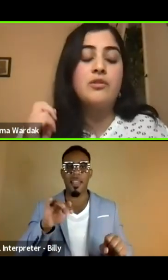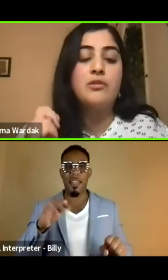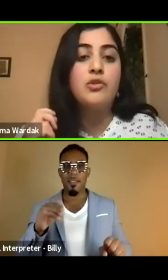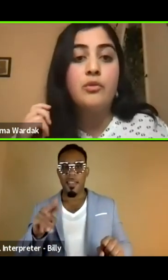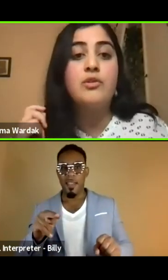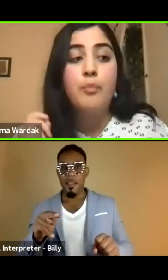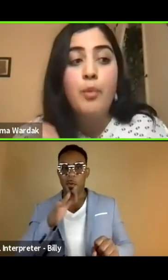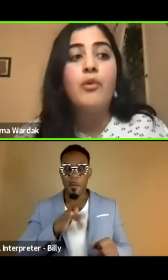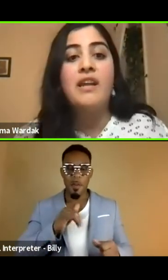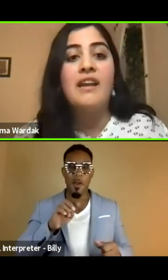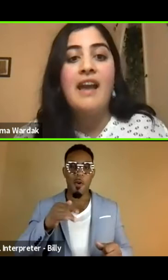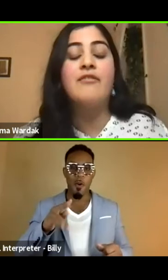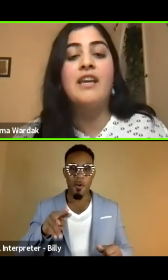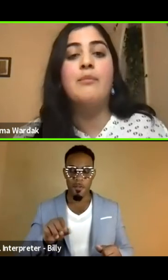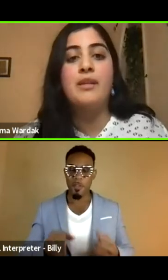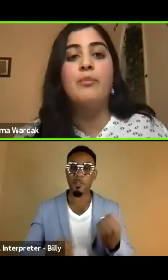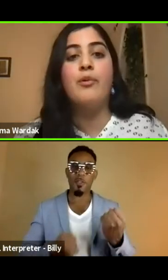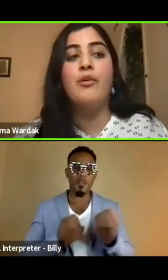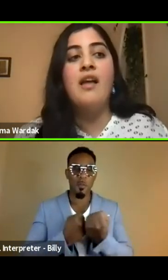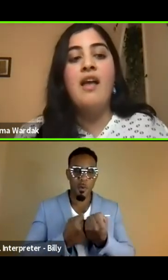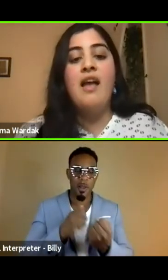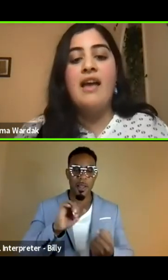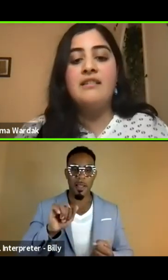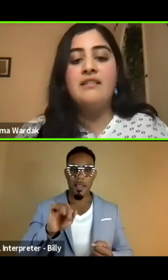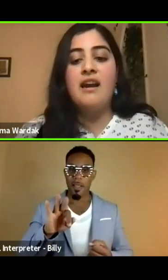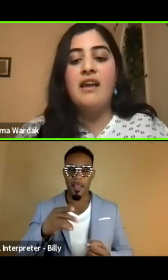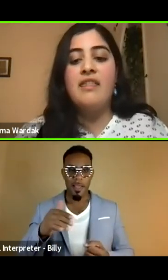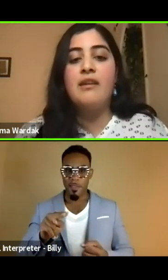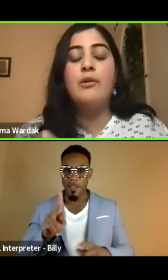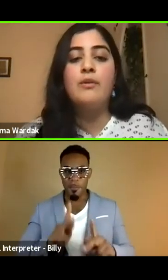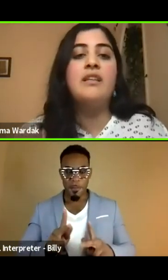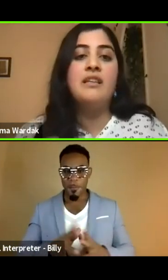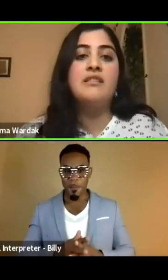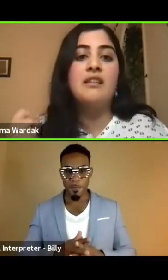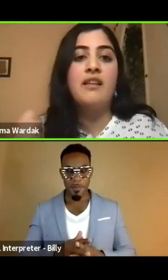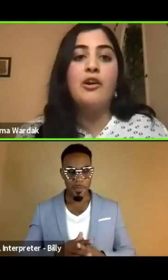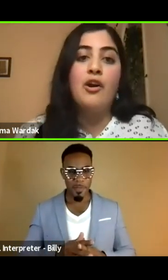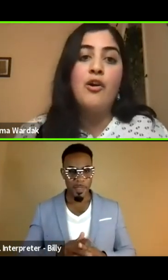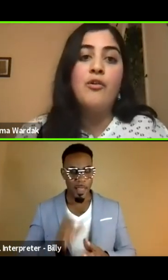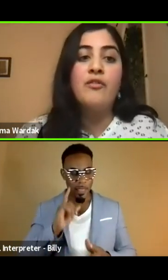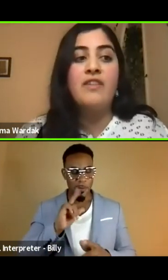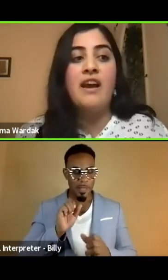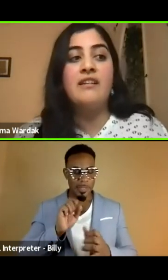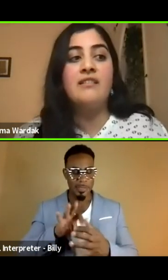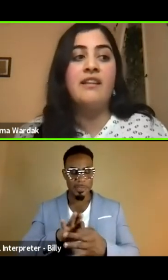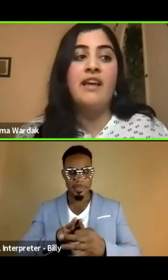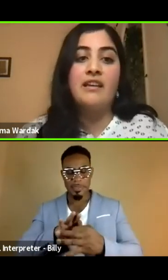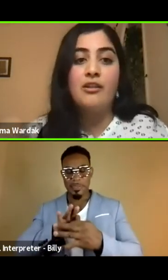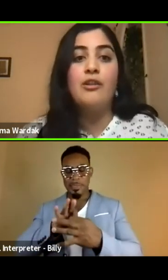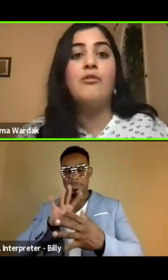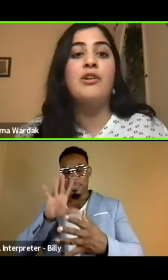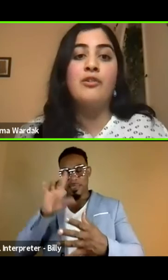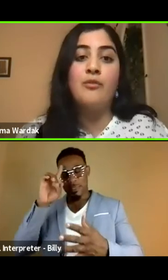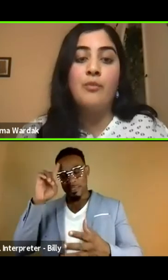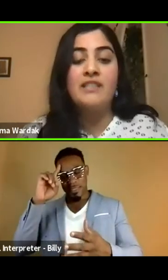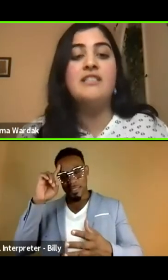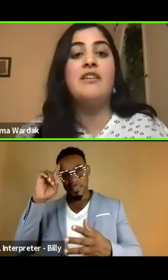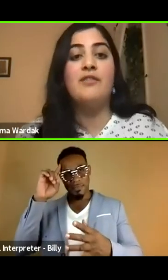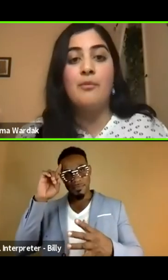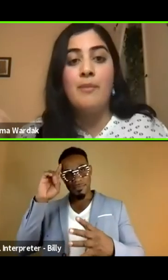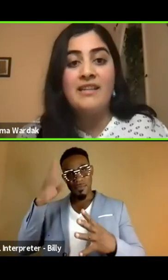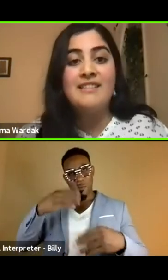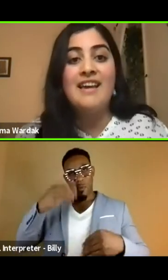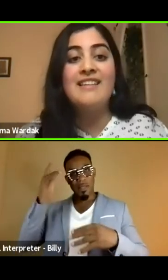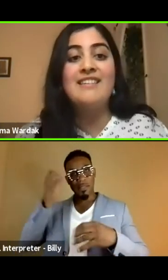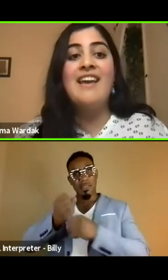orphans or, you know, supporting Afghan people. And I think we really need to let go of that, like, colonial white